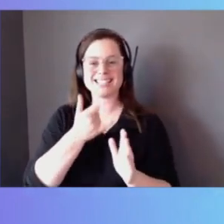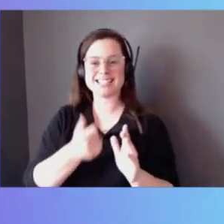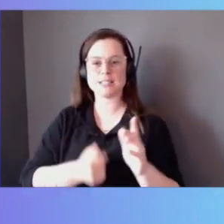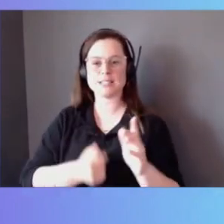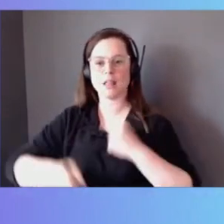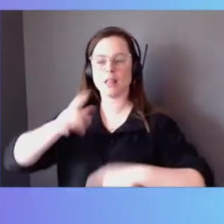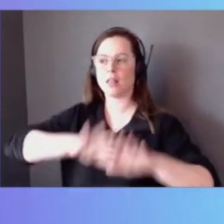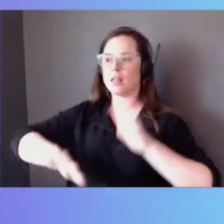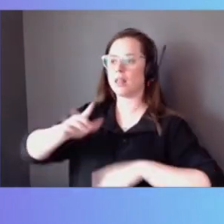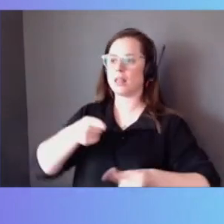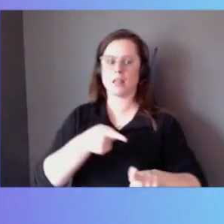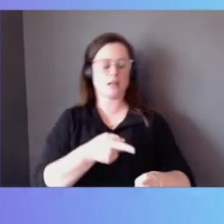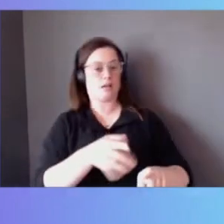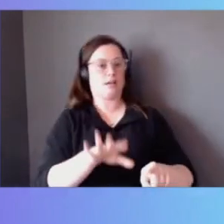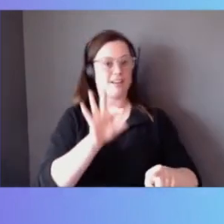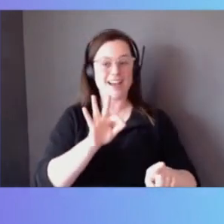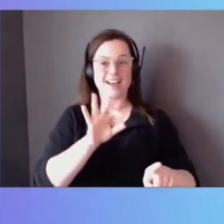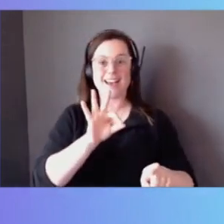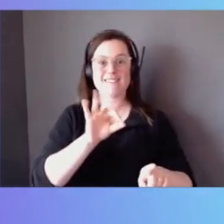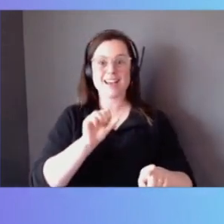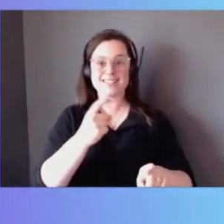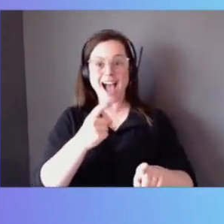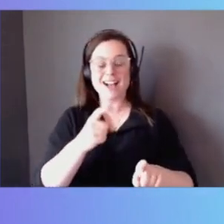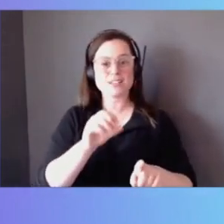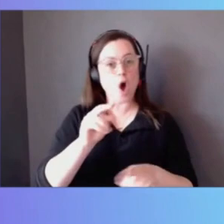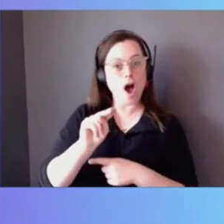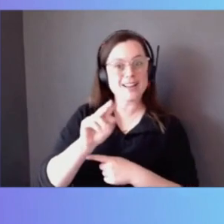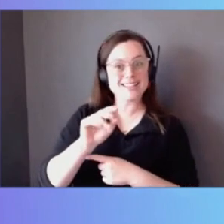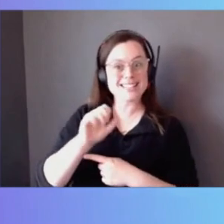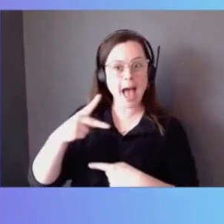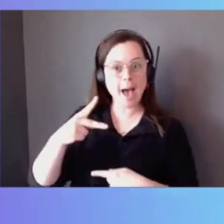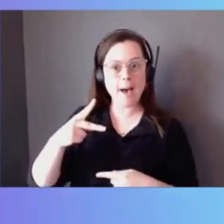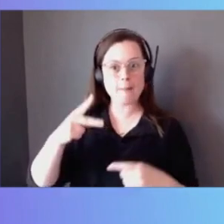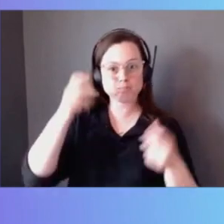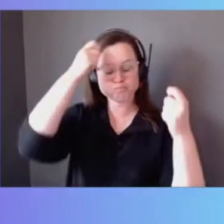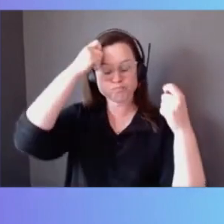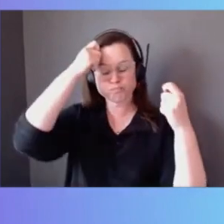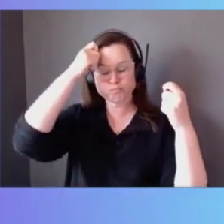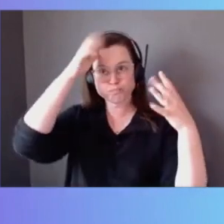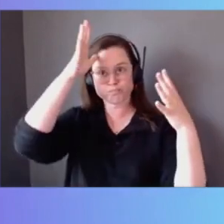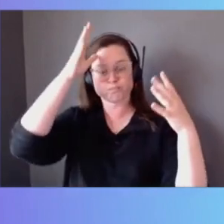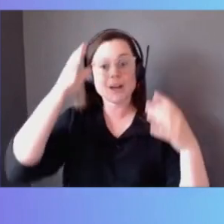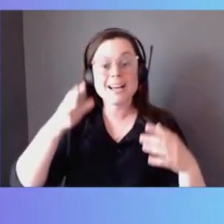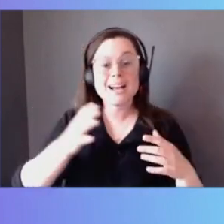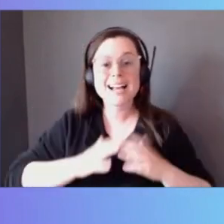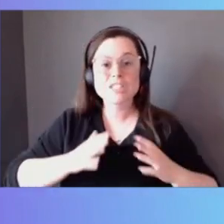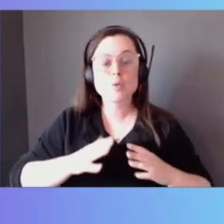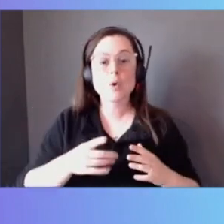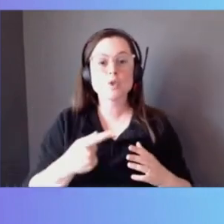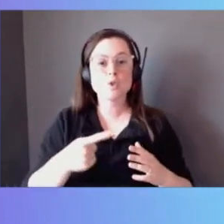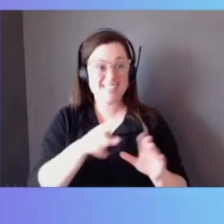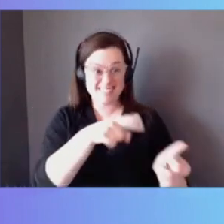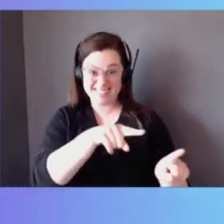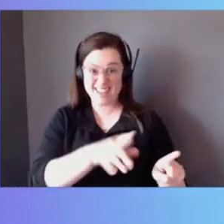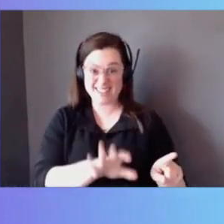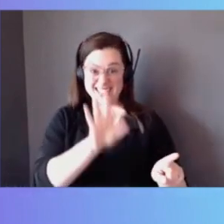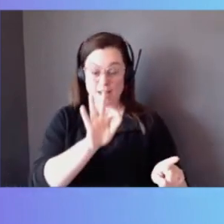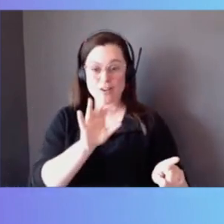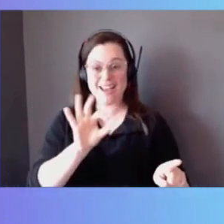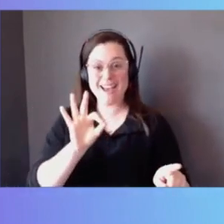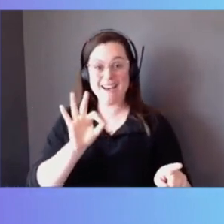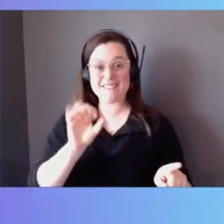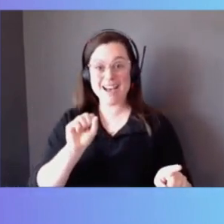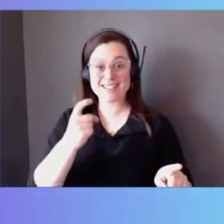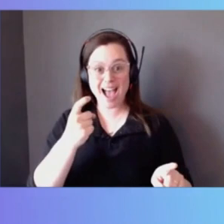FSX and find NetApp and ONTAP. And we've had customers that have discovered FSX and ONTAP